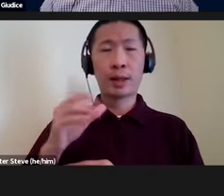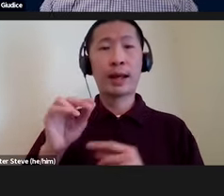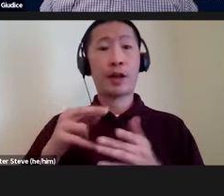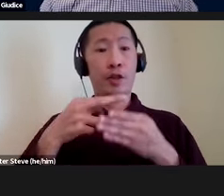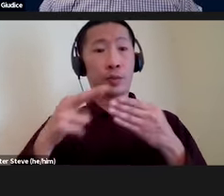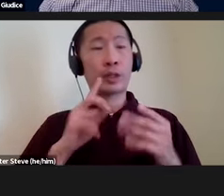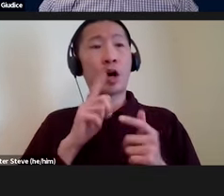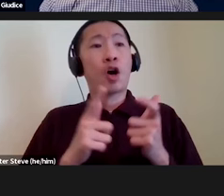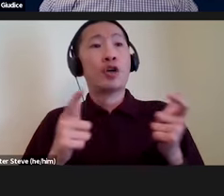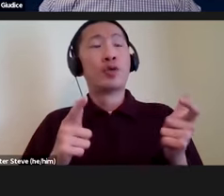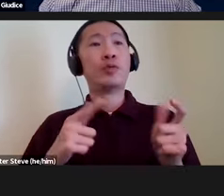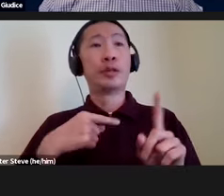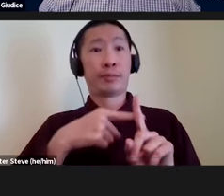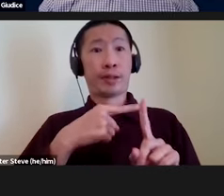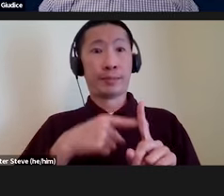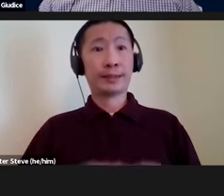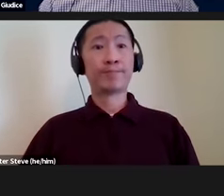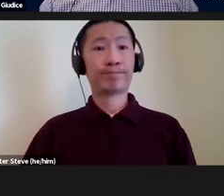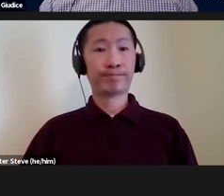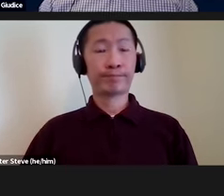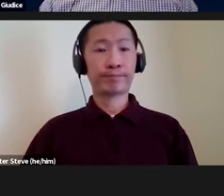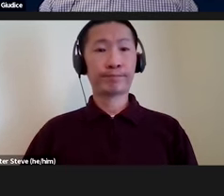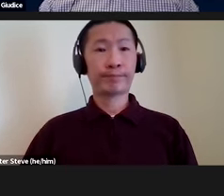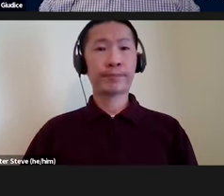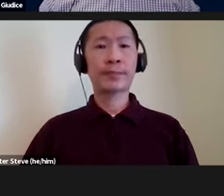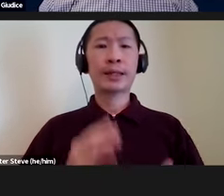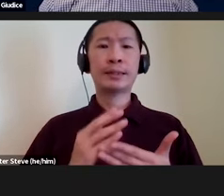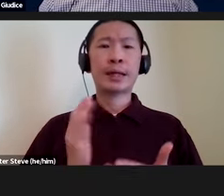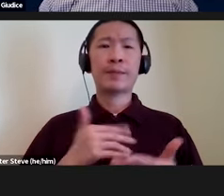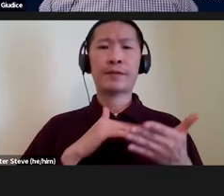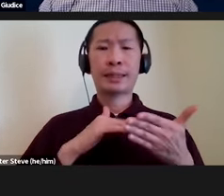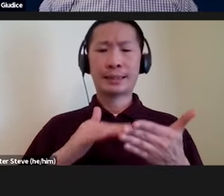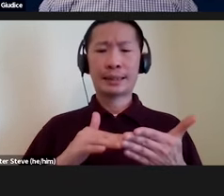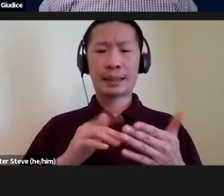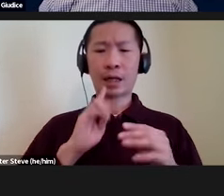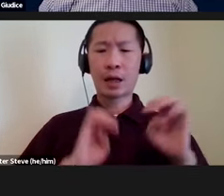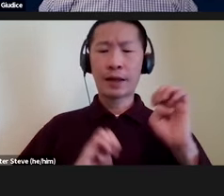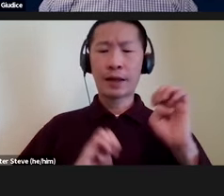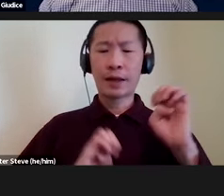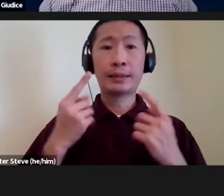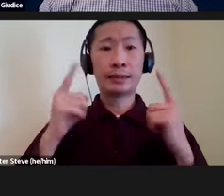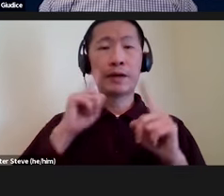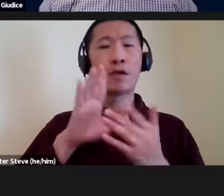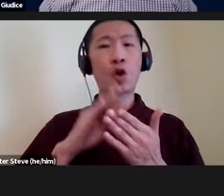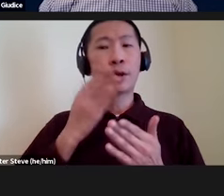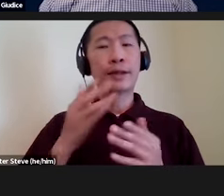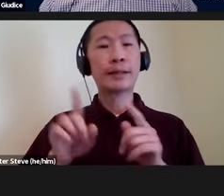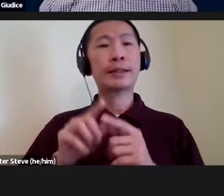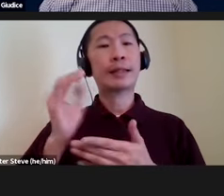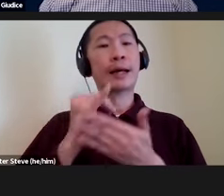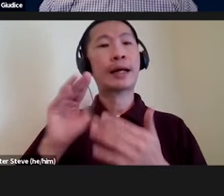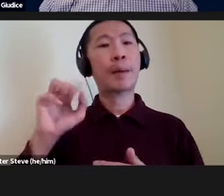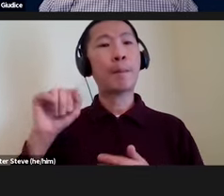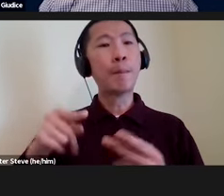results are hugely promising. So, some of our studies are evaluating its efficacy for learning things like maps and